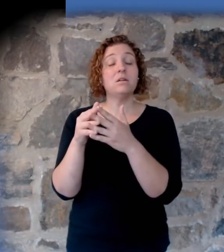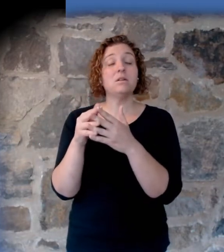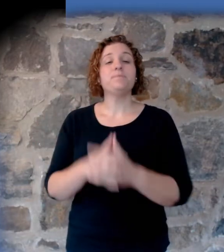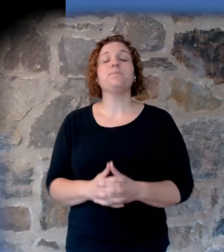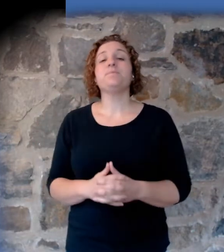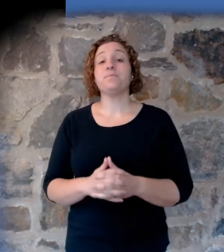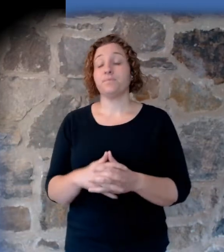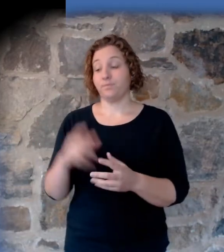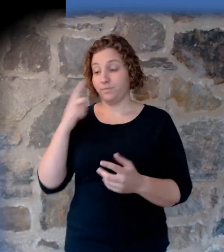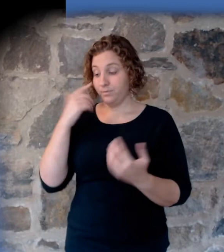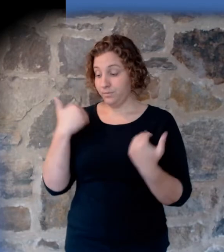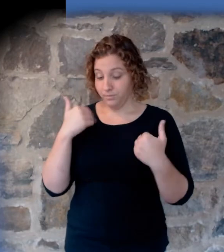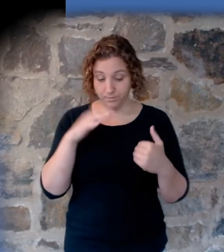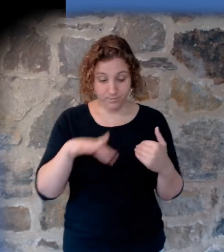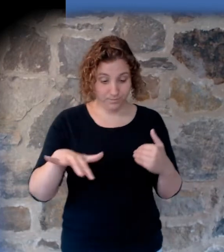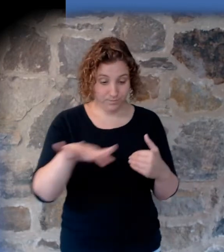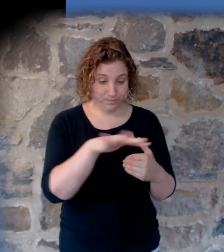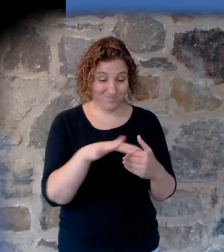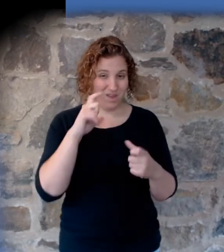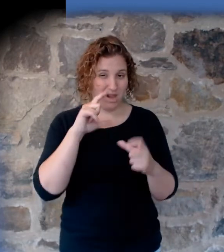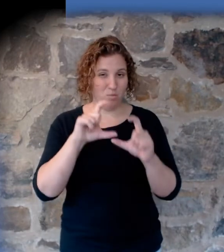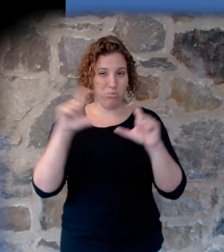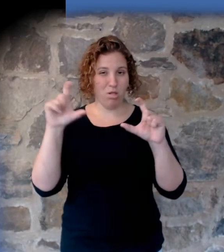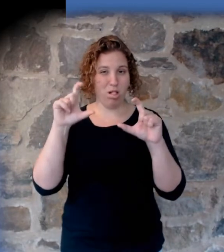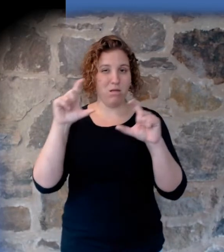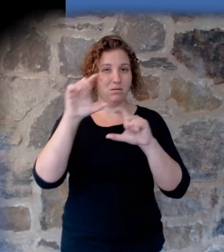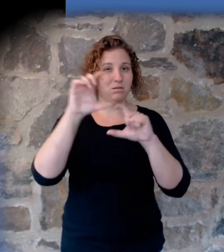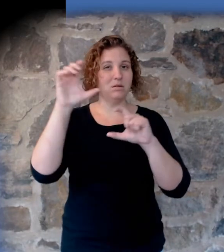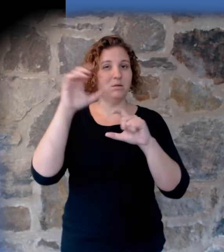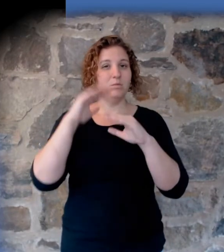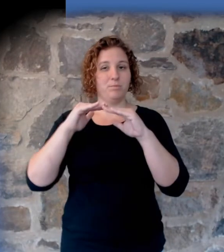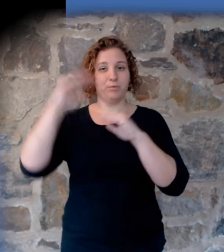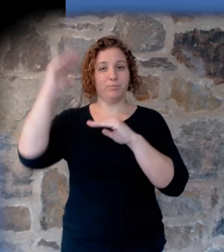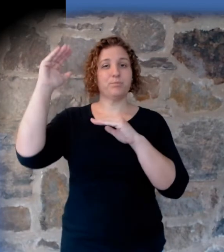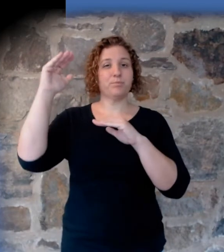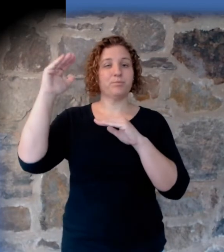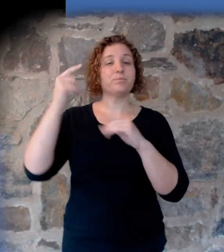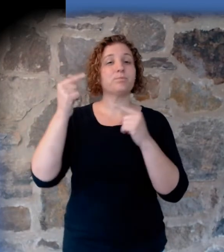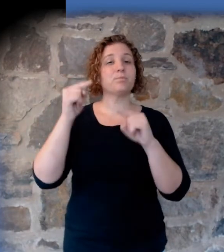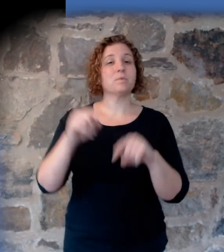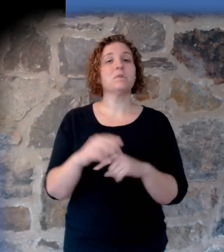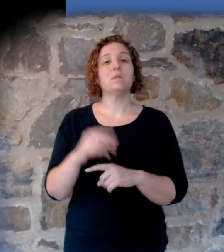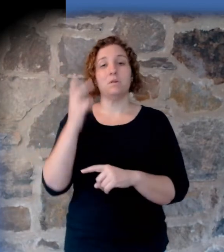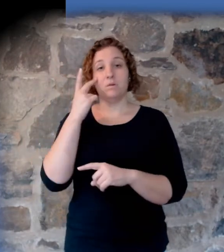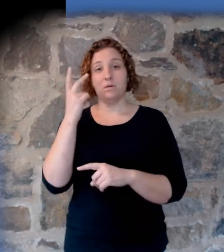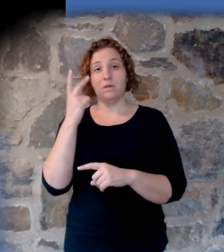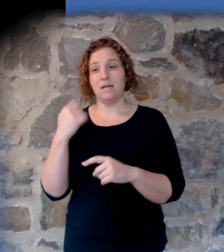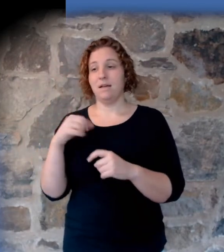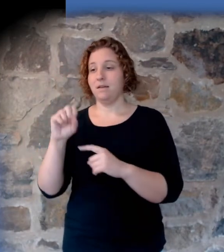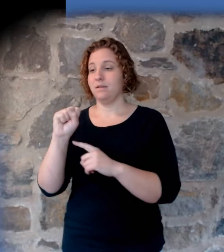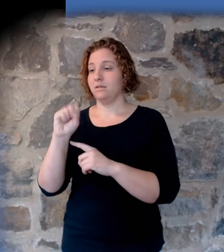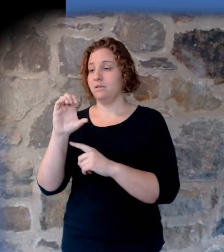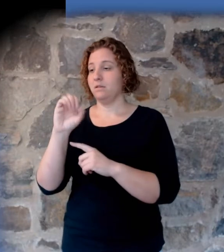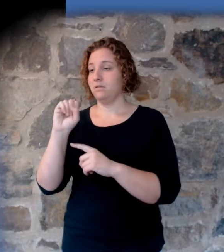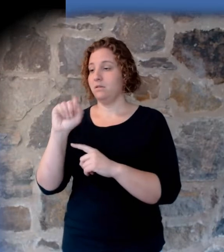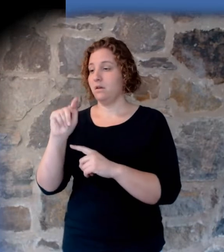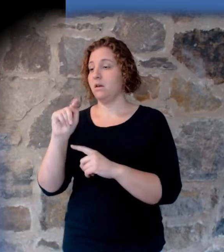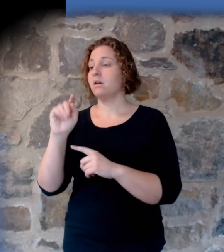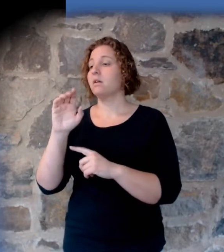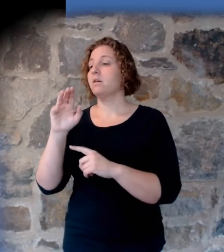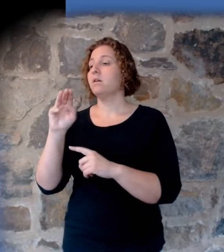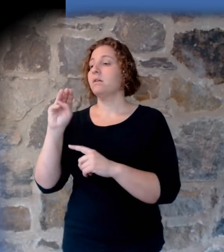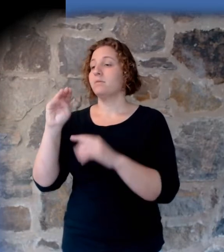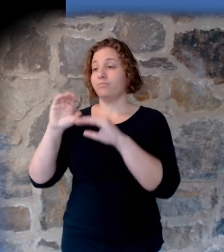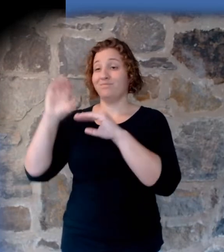layer. How thick is this layer? What goes up from here? Well, we have the Salk mega-sequence here, if you will, a thousand feet of